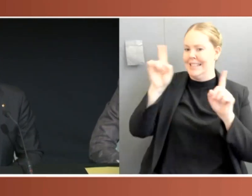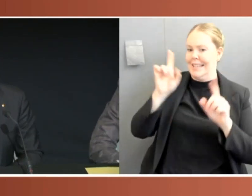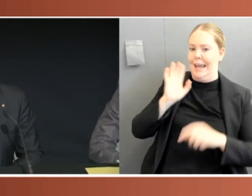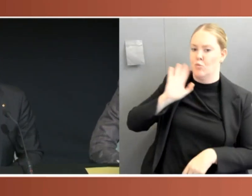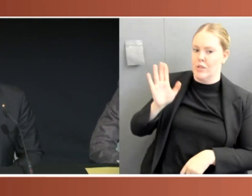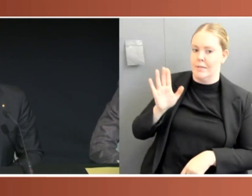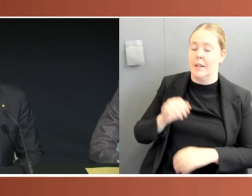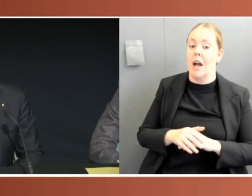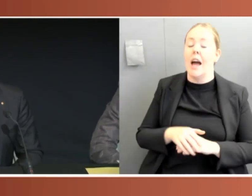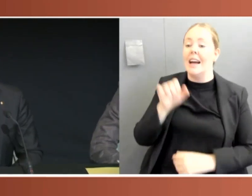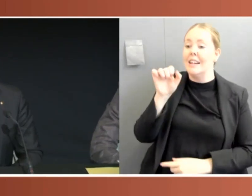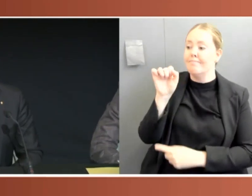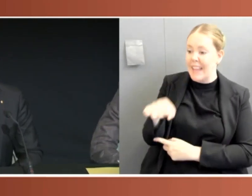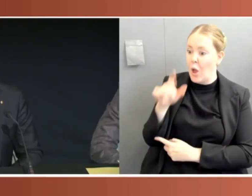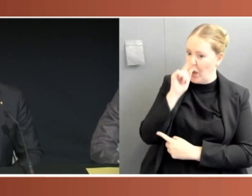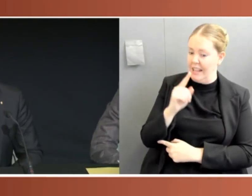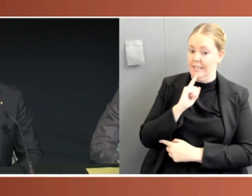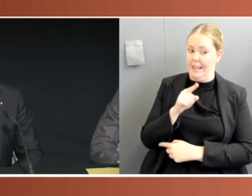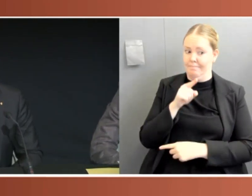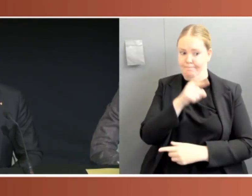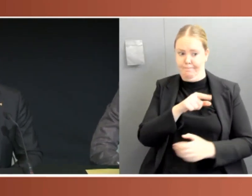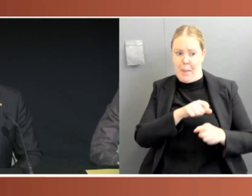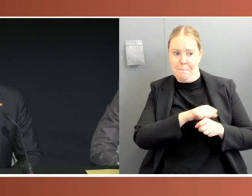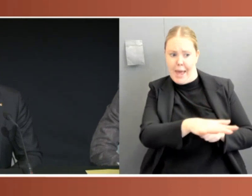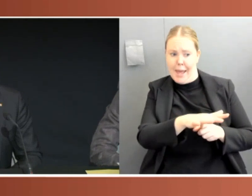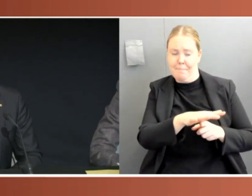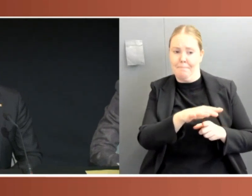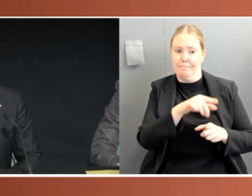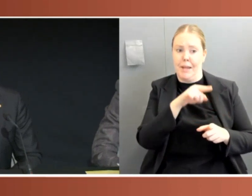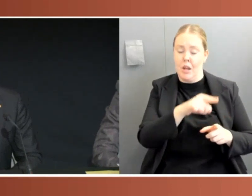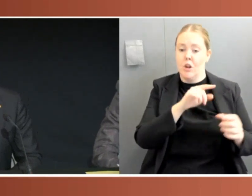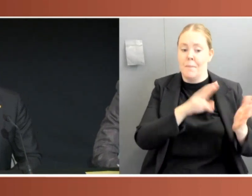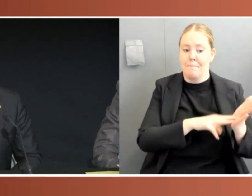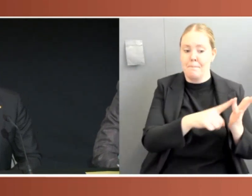but what the research shows is that these issues are just as prevalent in state and territory governments too.